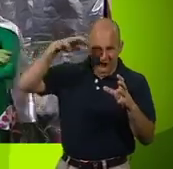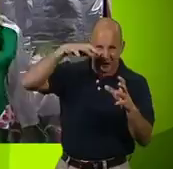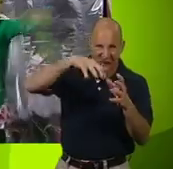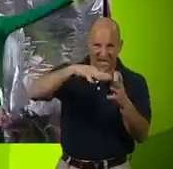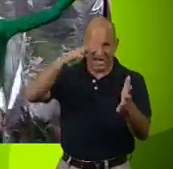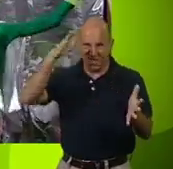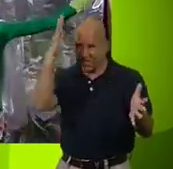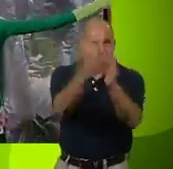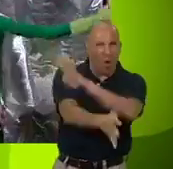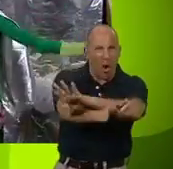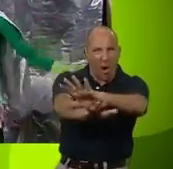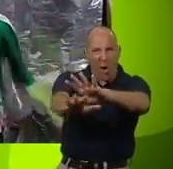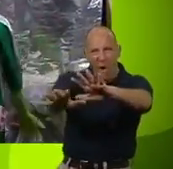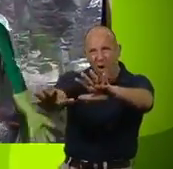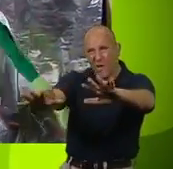and destroy all.